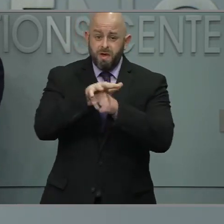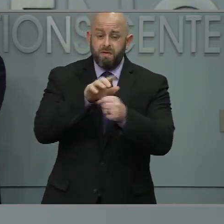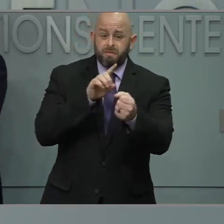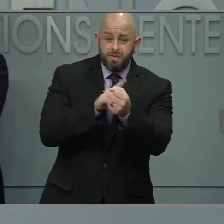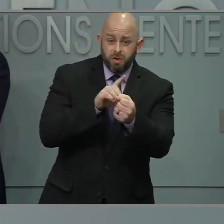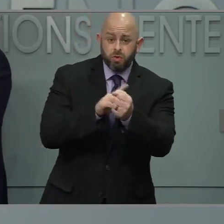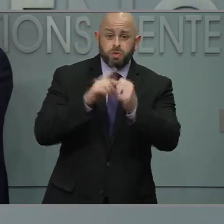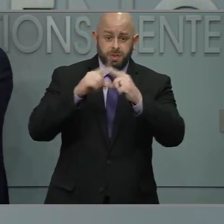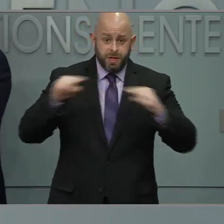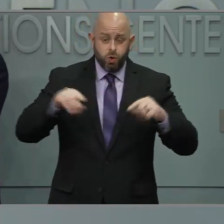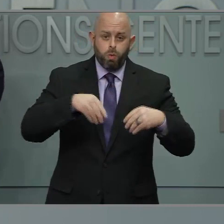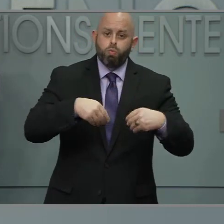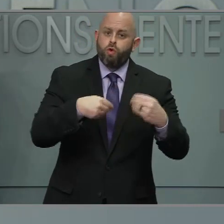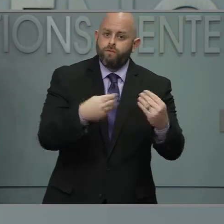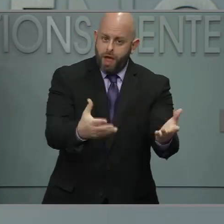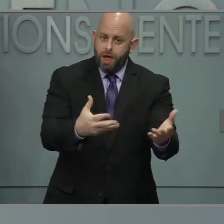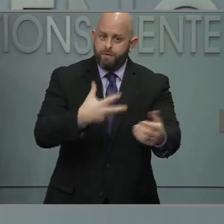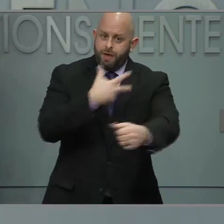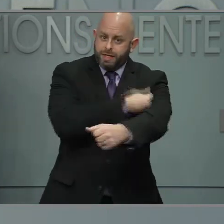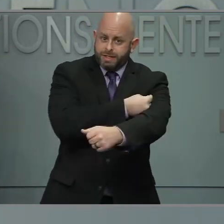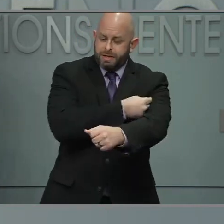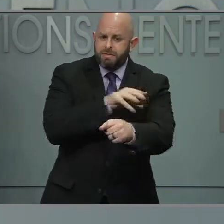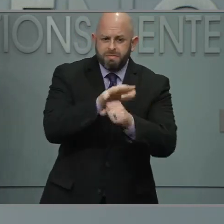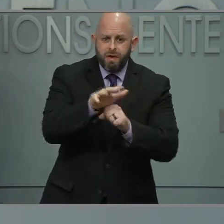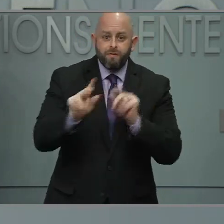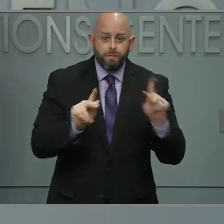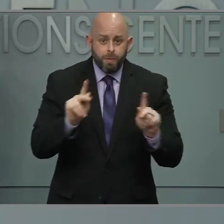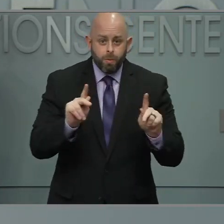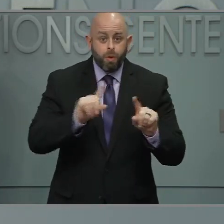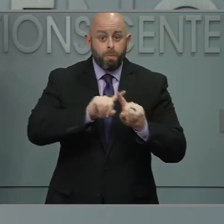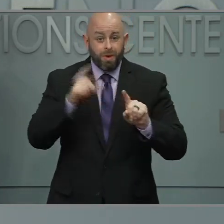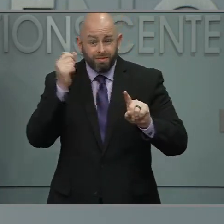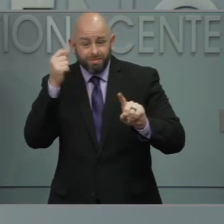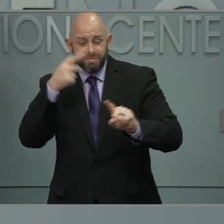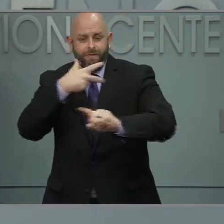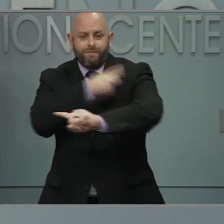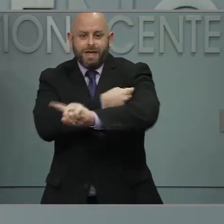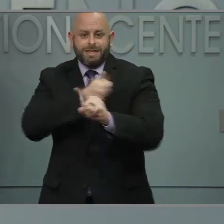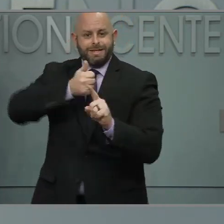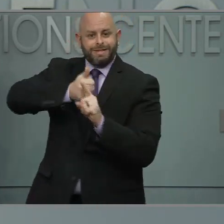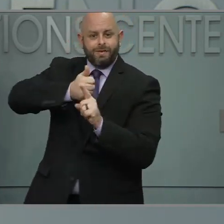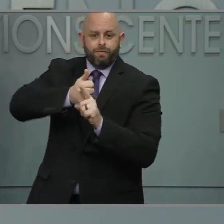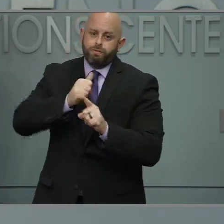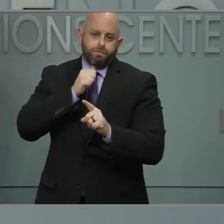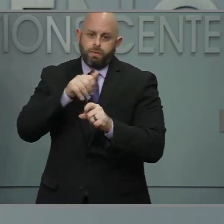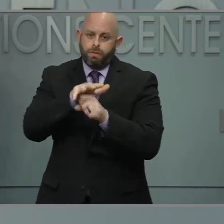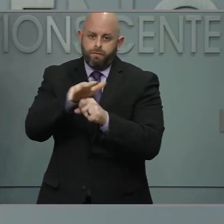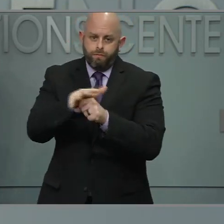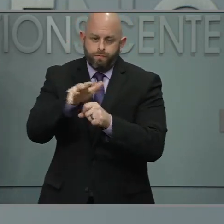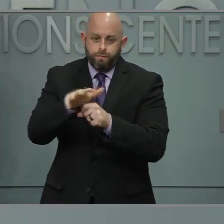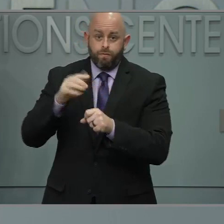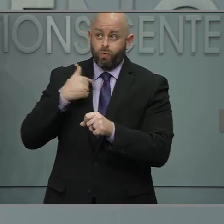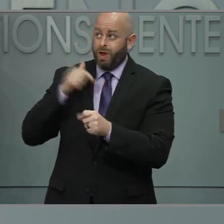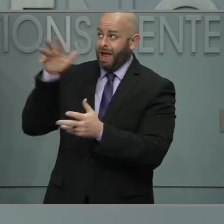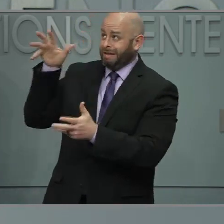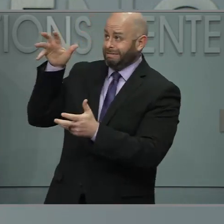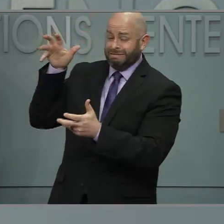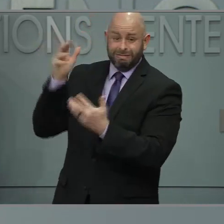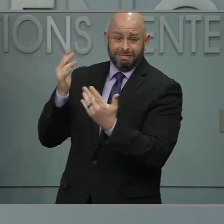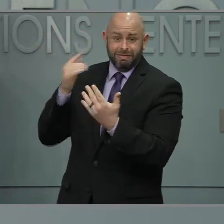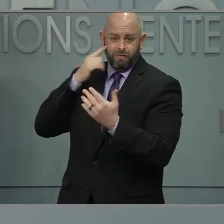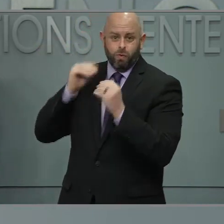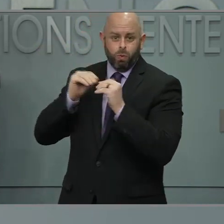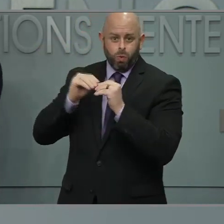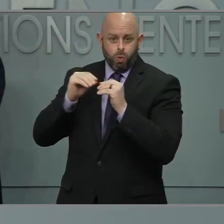vaccines. And so that is our limitation at this point. But we do want to get ready and onboard providers. So